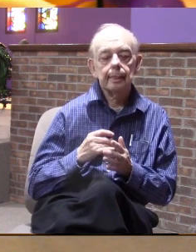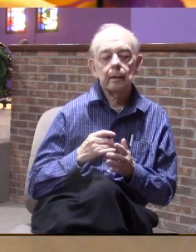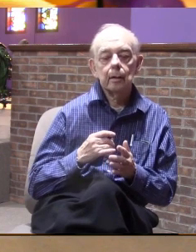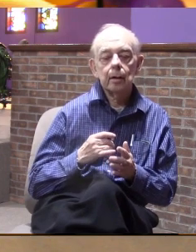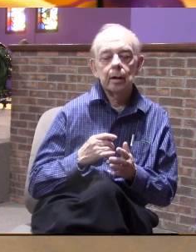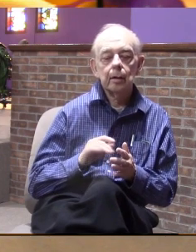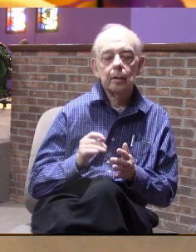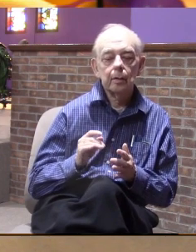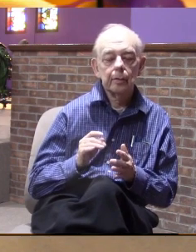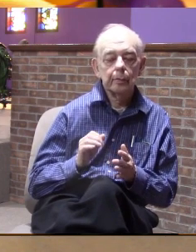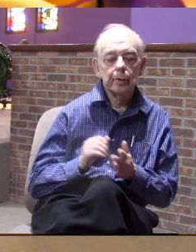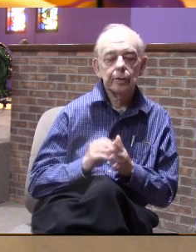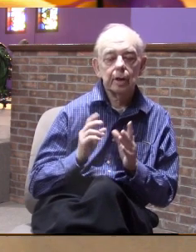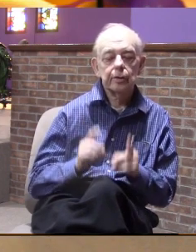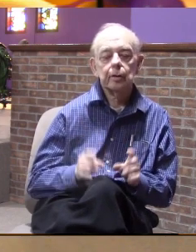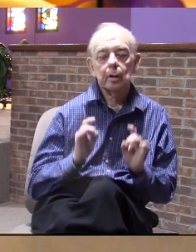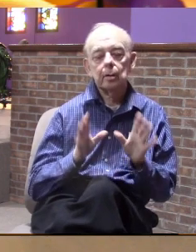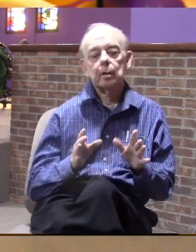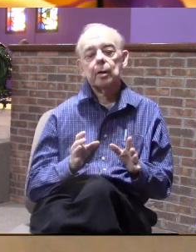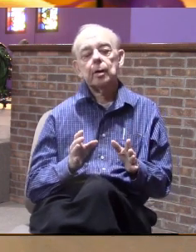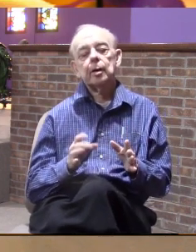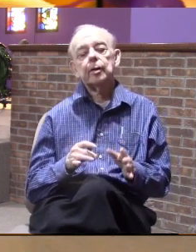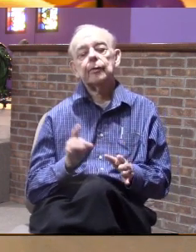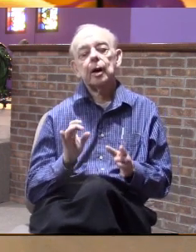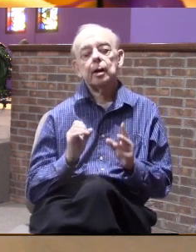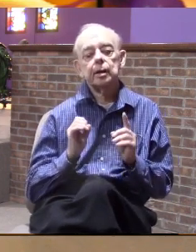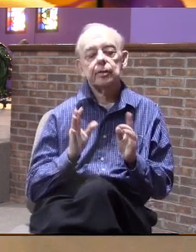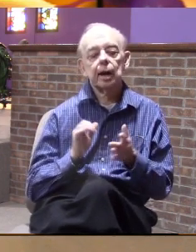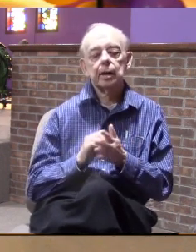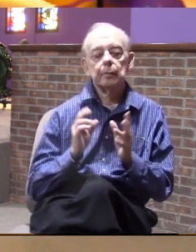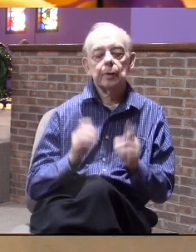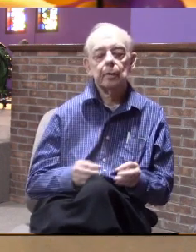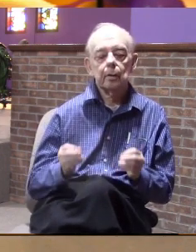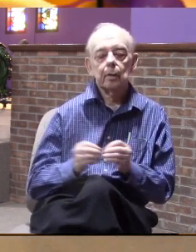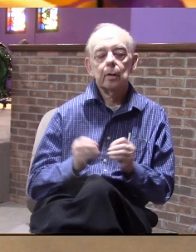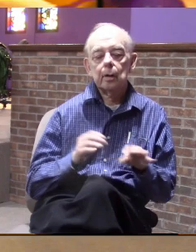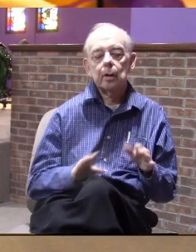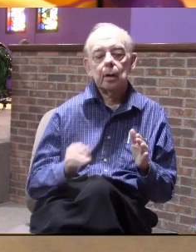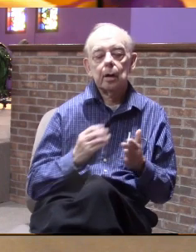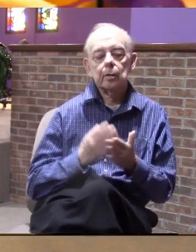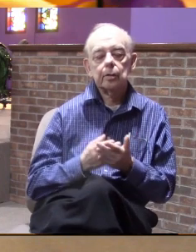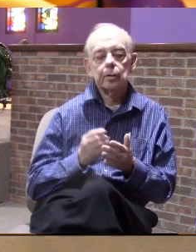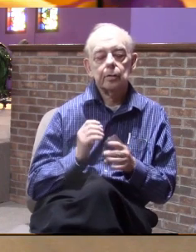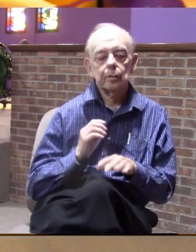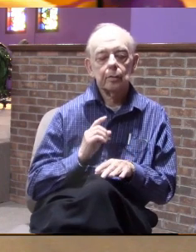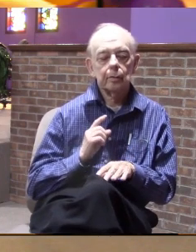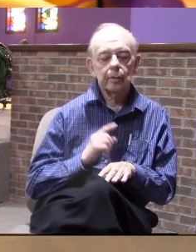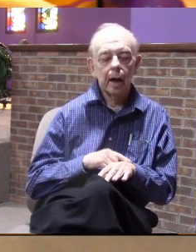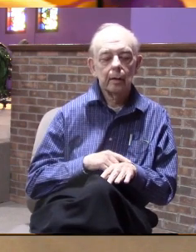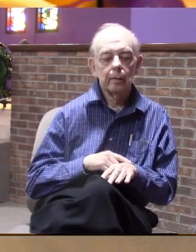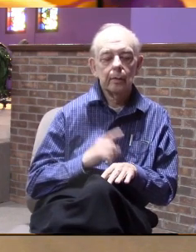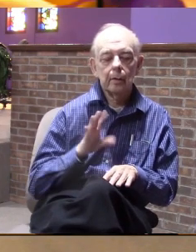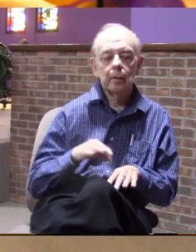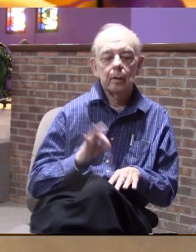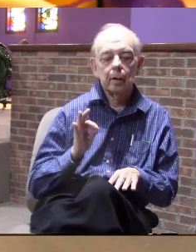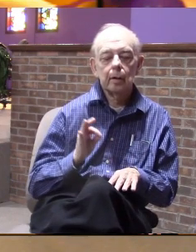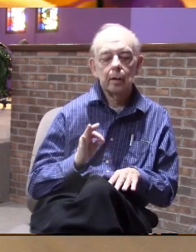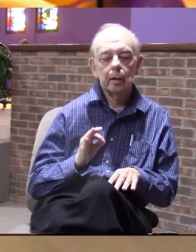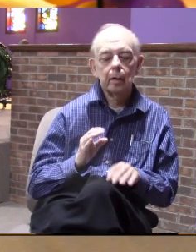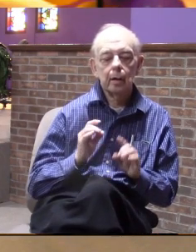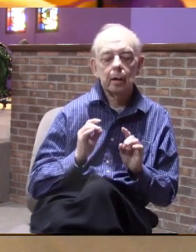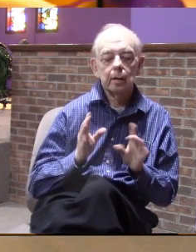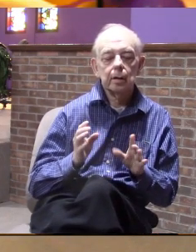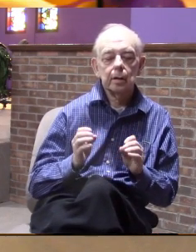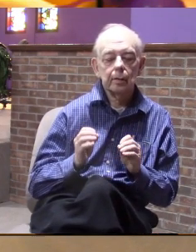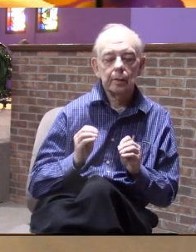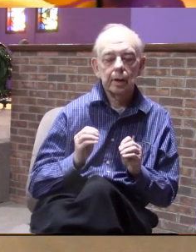dislike you will find yourself disliking him more if you do him a good turn you will find yourself disliking